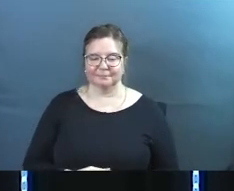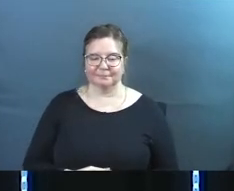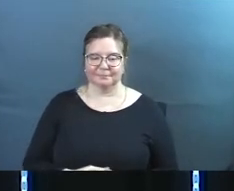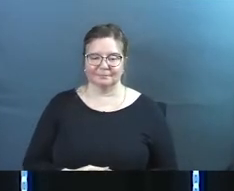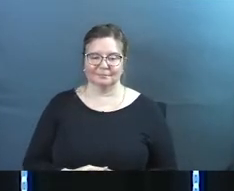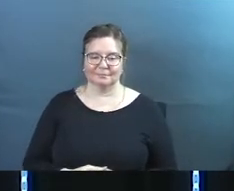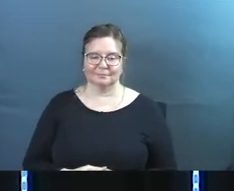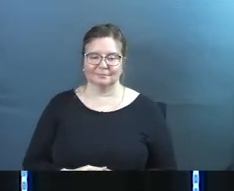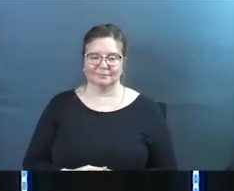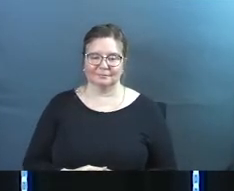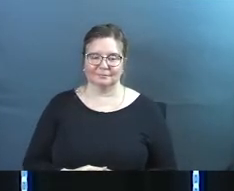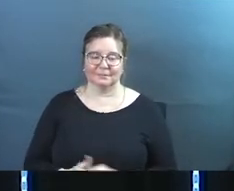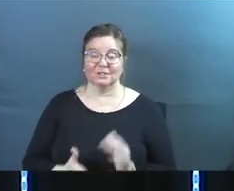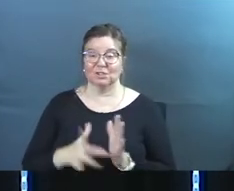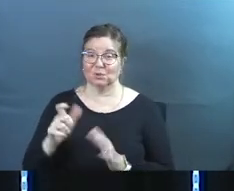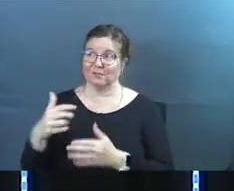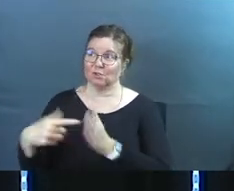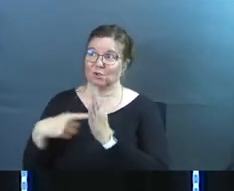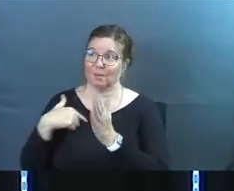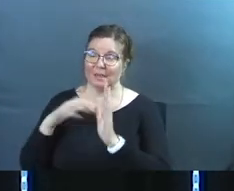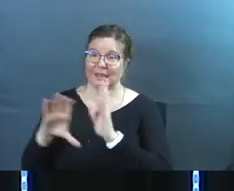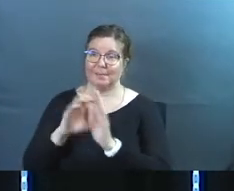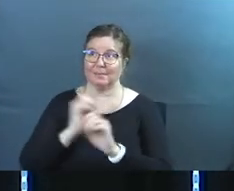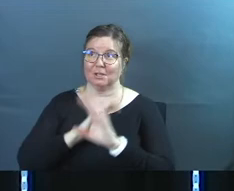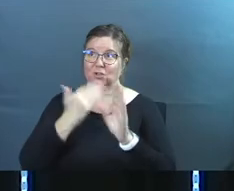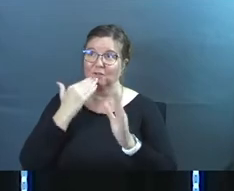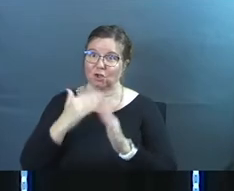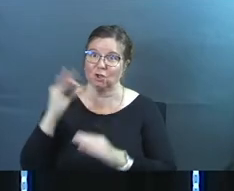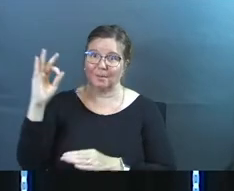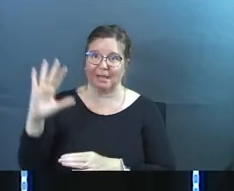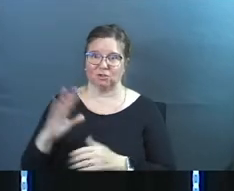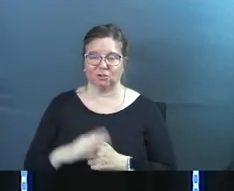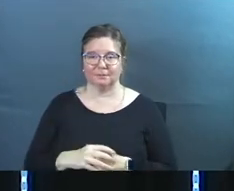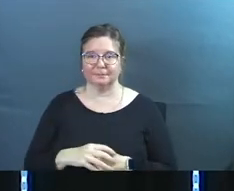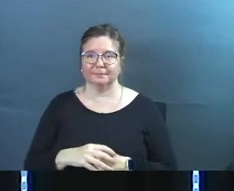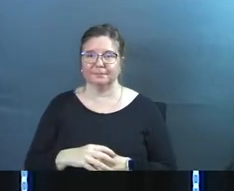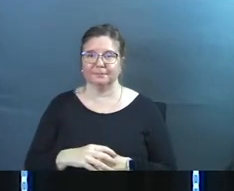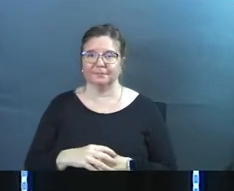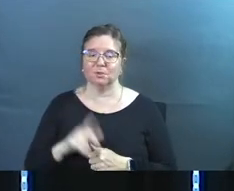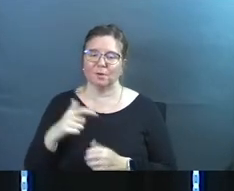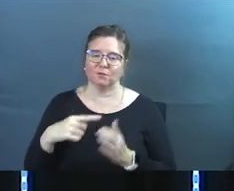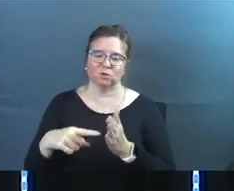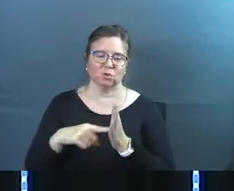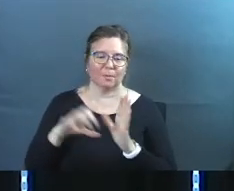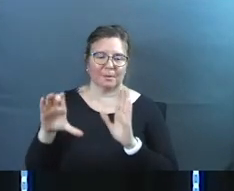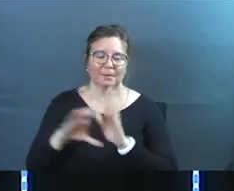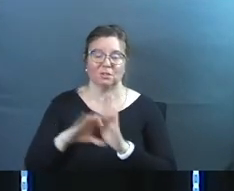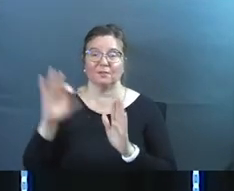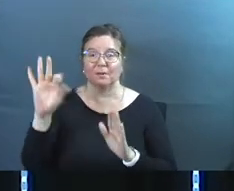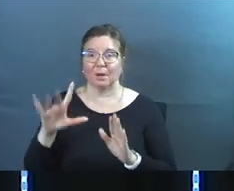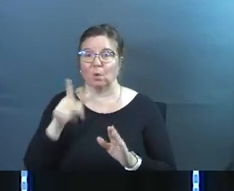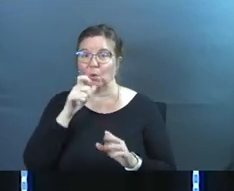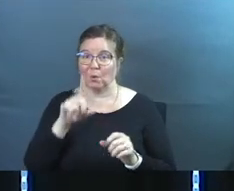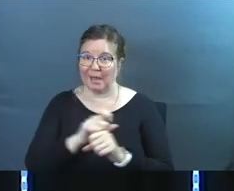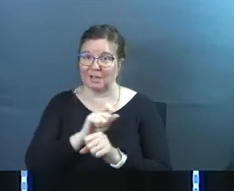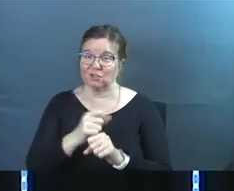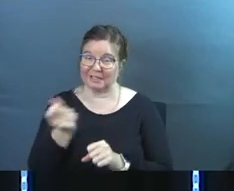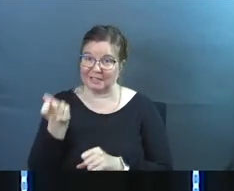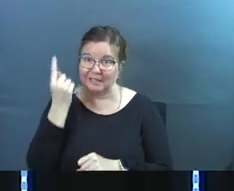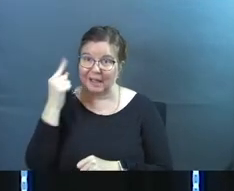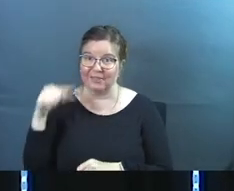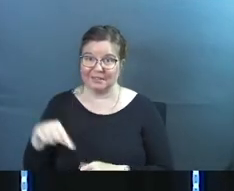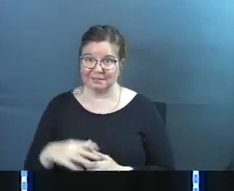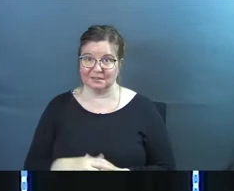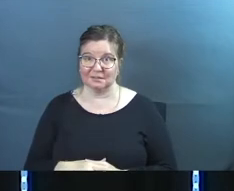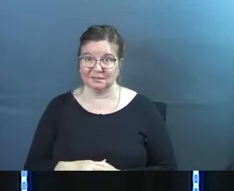and I was like Jesus you got to show me the picture of a good pastor you got to show me the picture of a pastor who actually got this